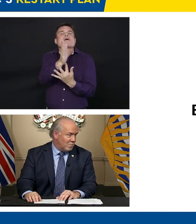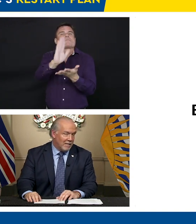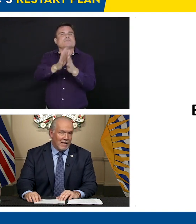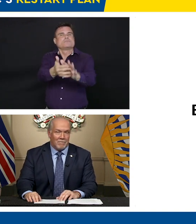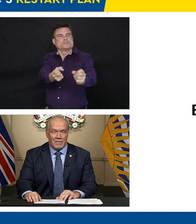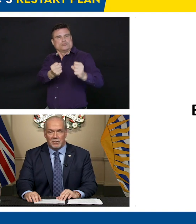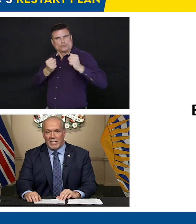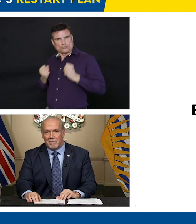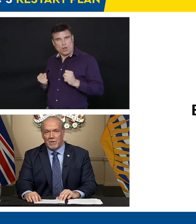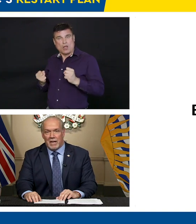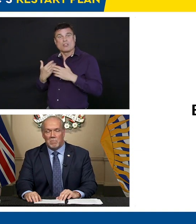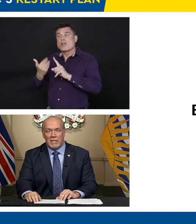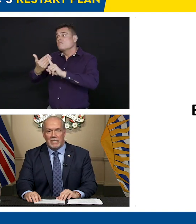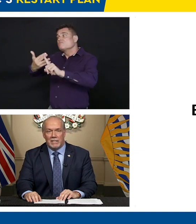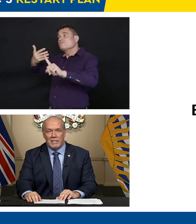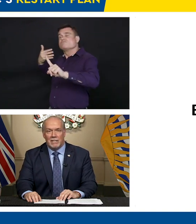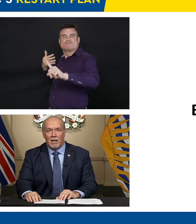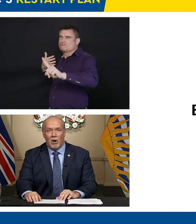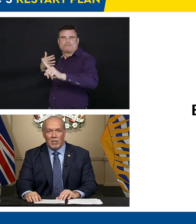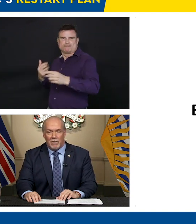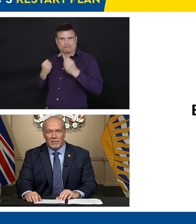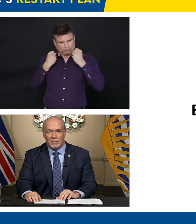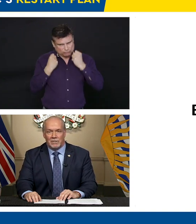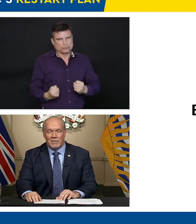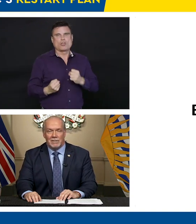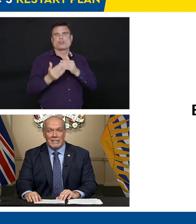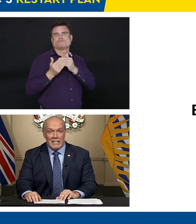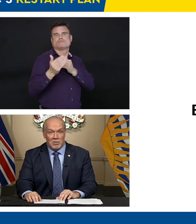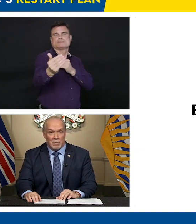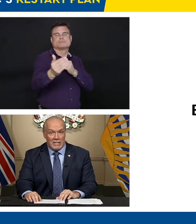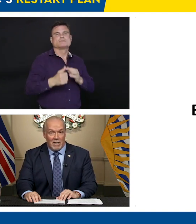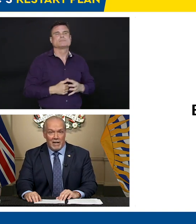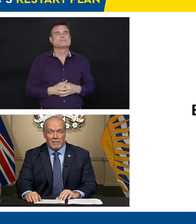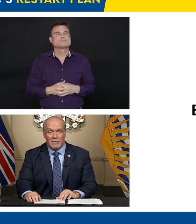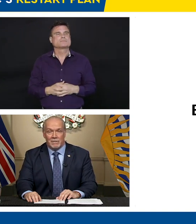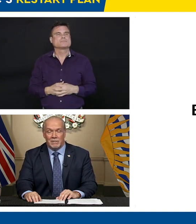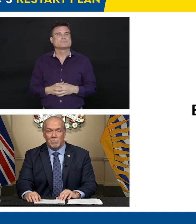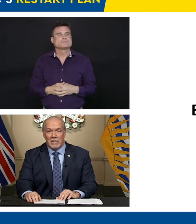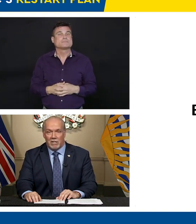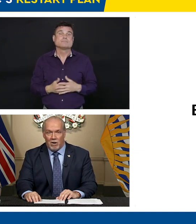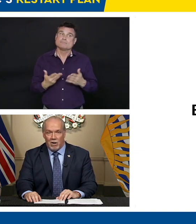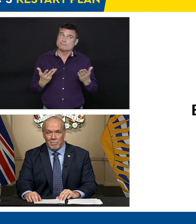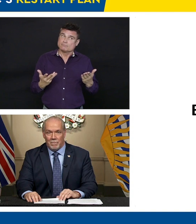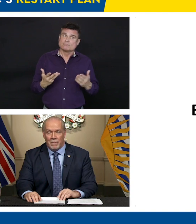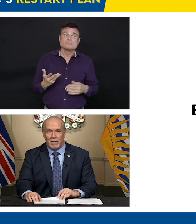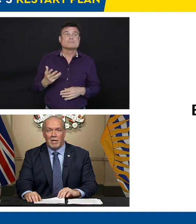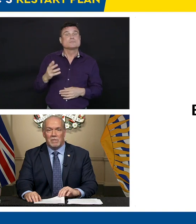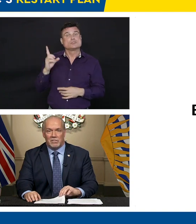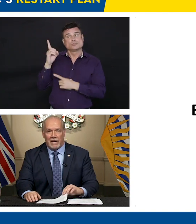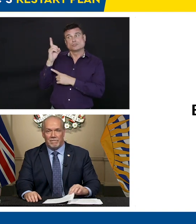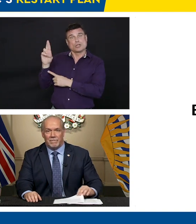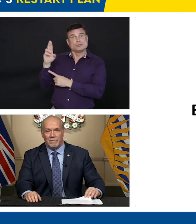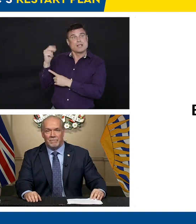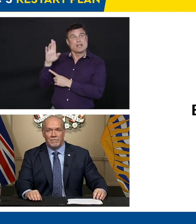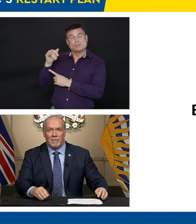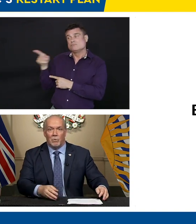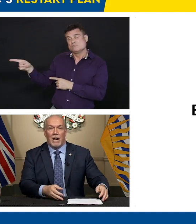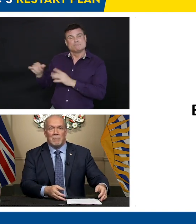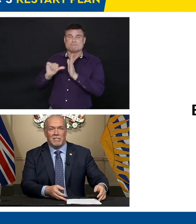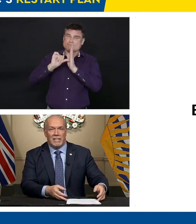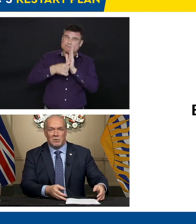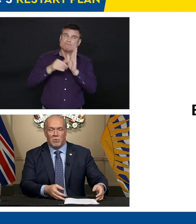someone just to my left has said it very ably, all of us need to be kind, be calm, and be safe.